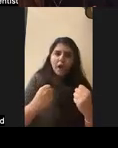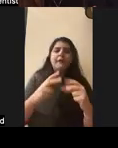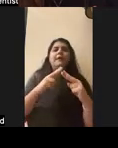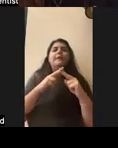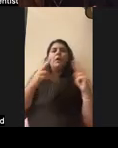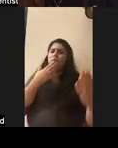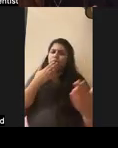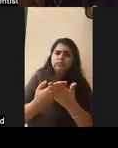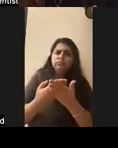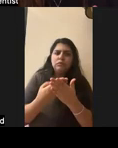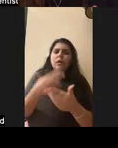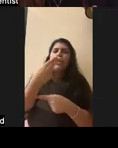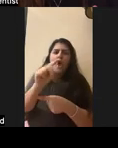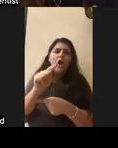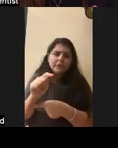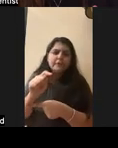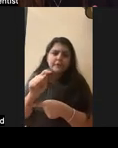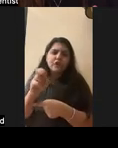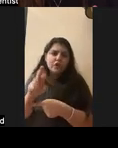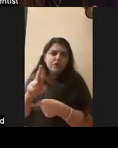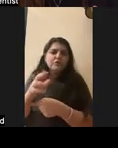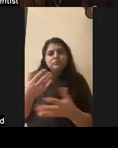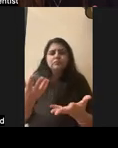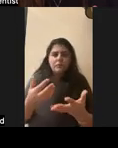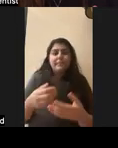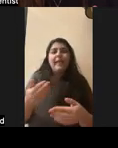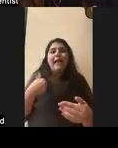hunters. So there's some of the camera trap photos.